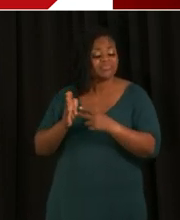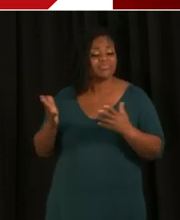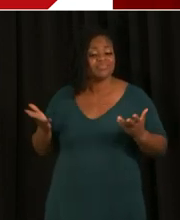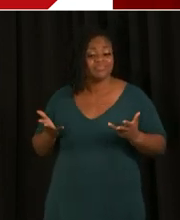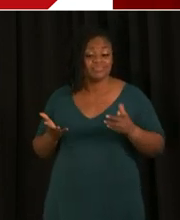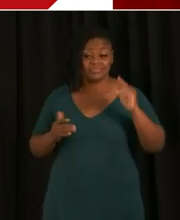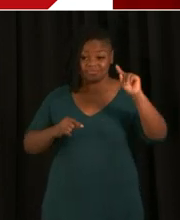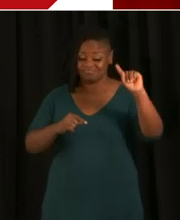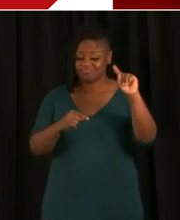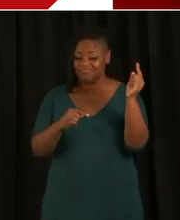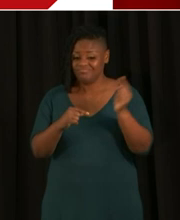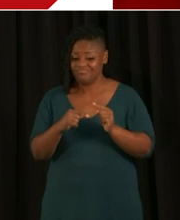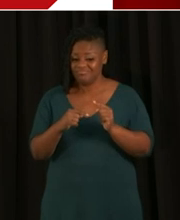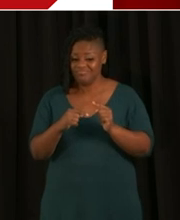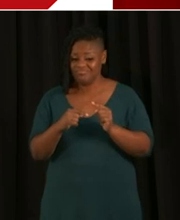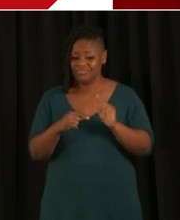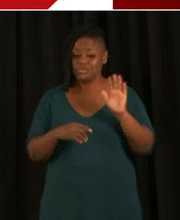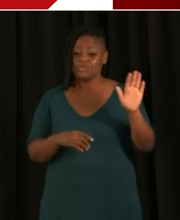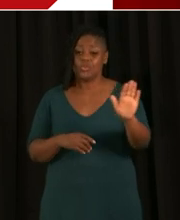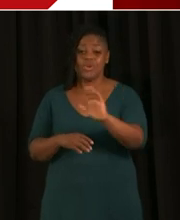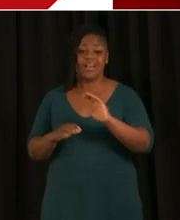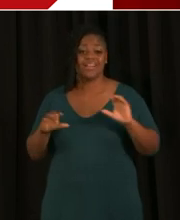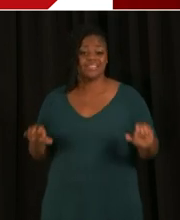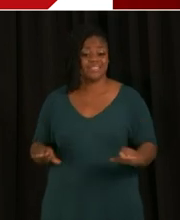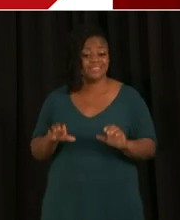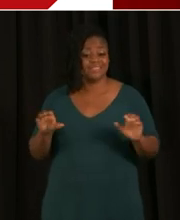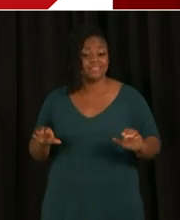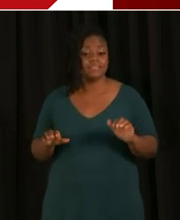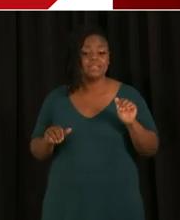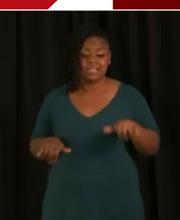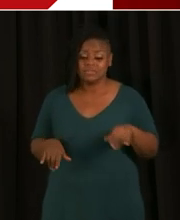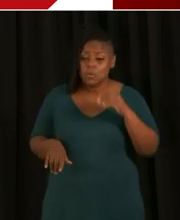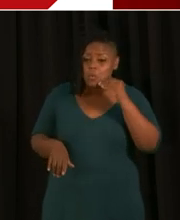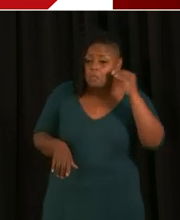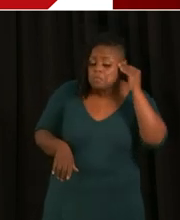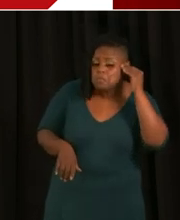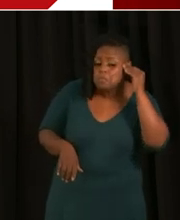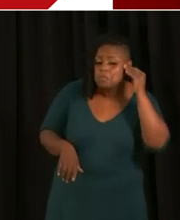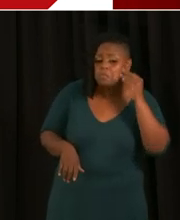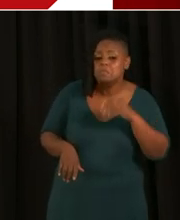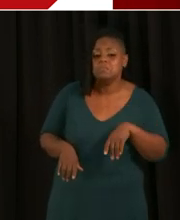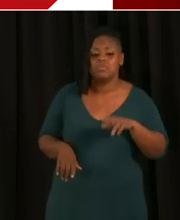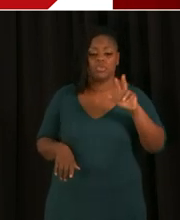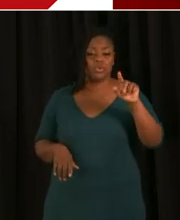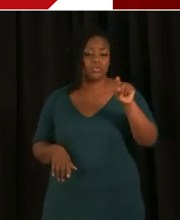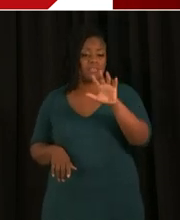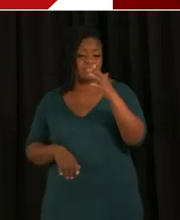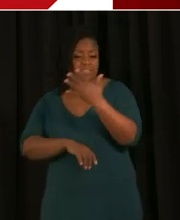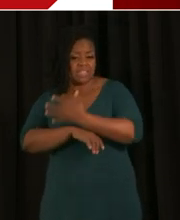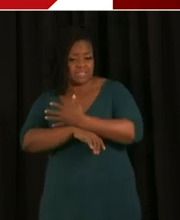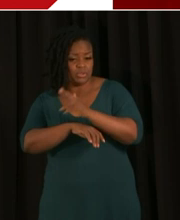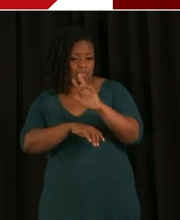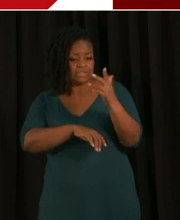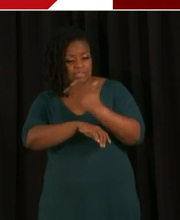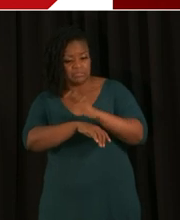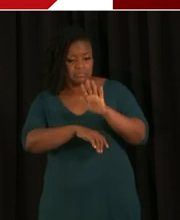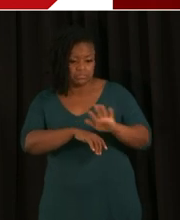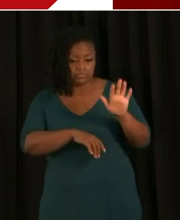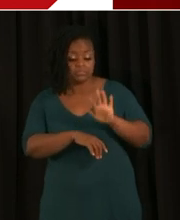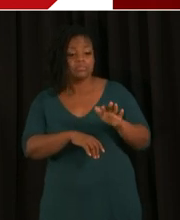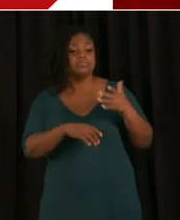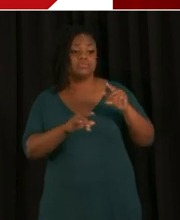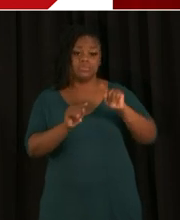days or stay home for three to five days, go get a test, then continue to limit your activities until you receive the results of your test.